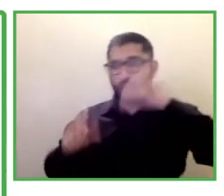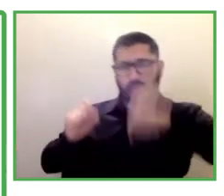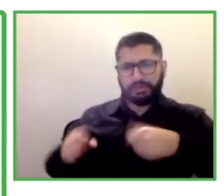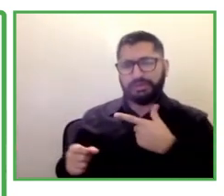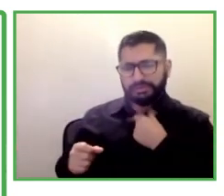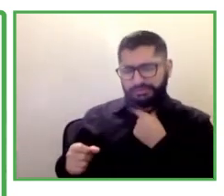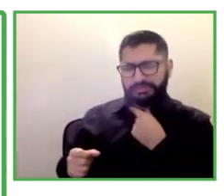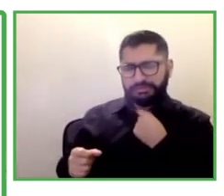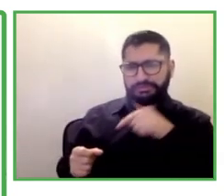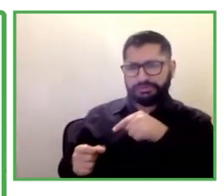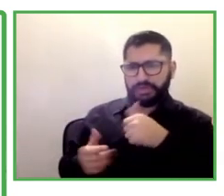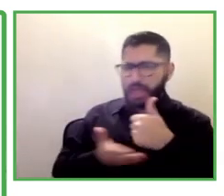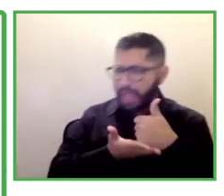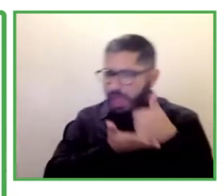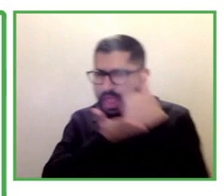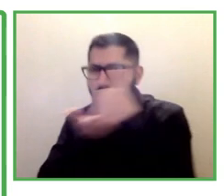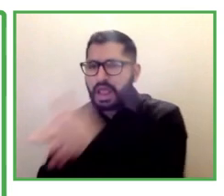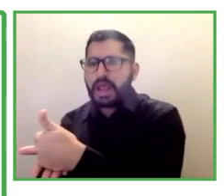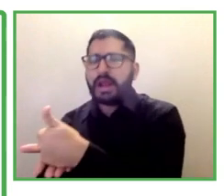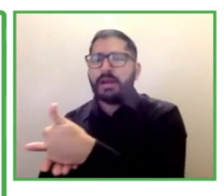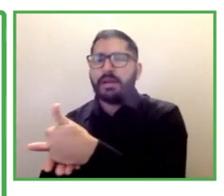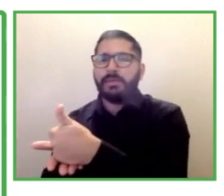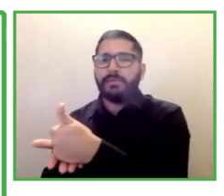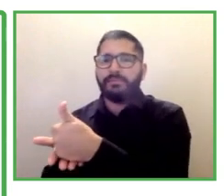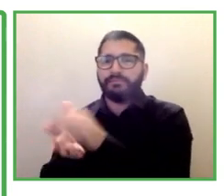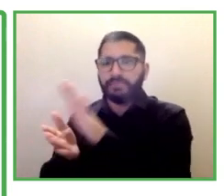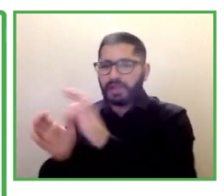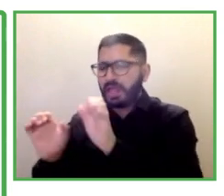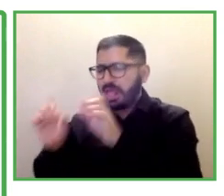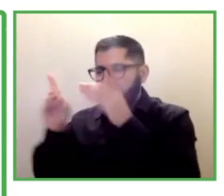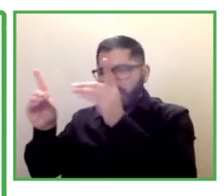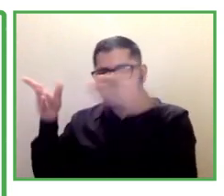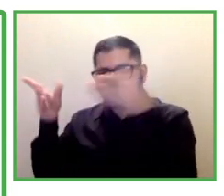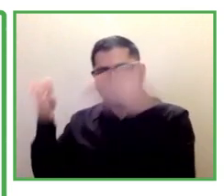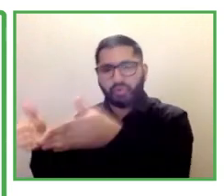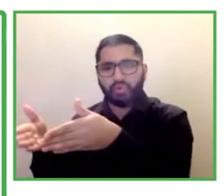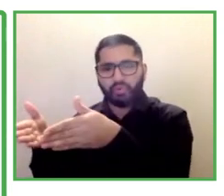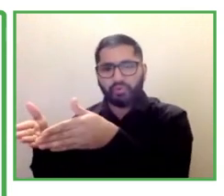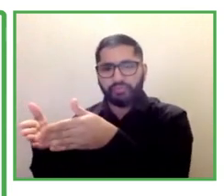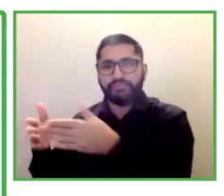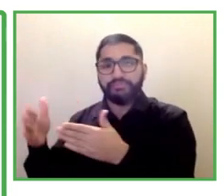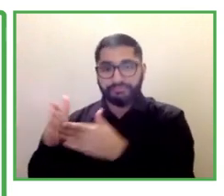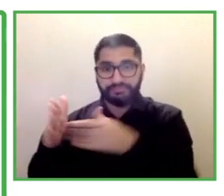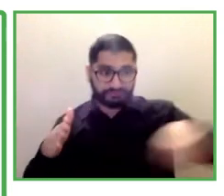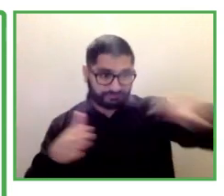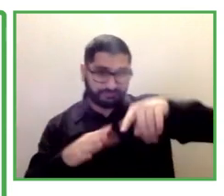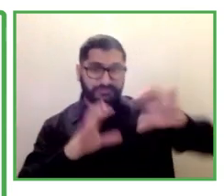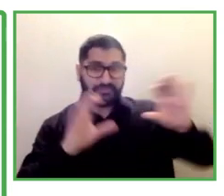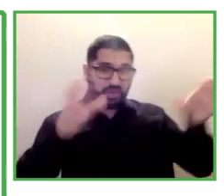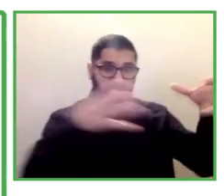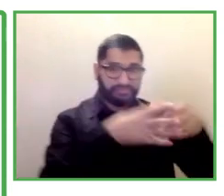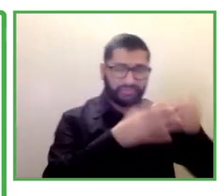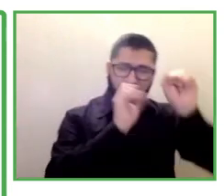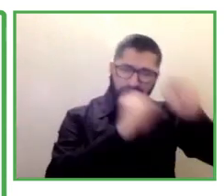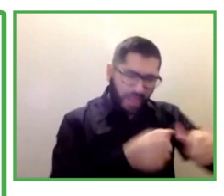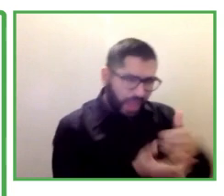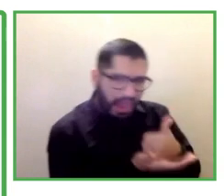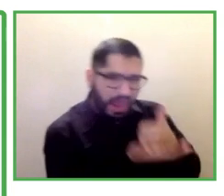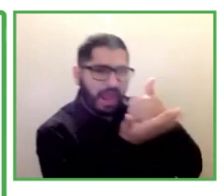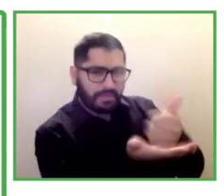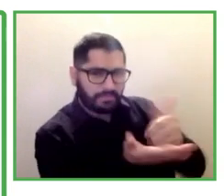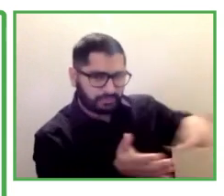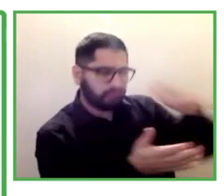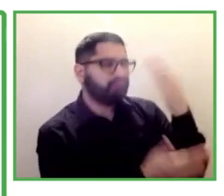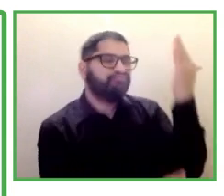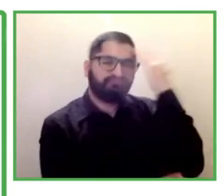demand from employers is certainly increasing we now have 320 of australia's leading employers in our network um the goal is